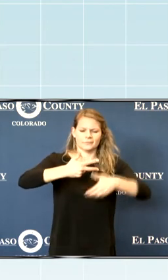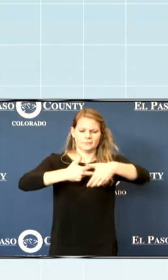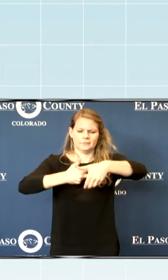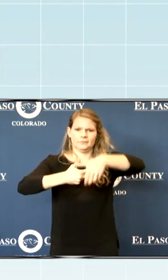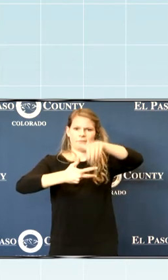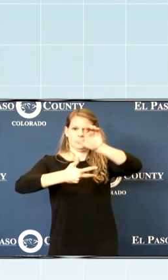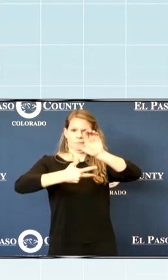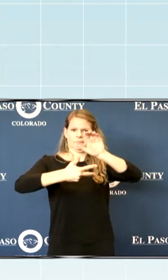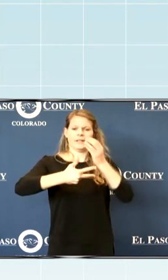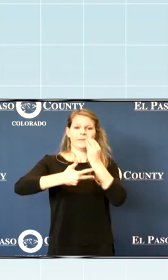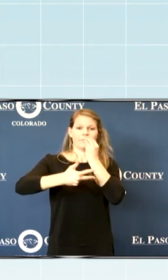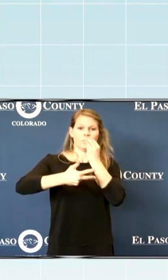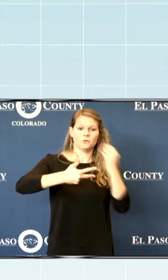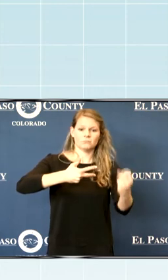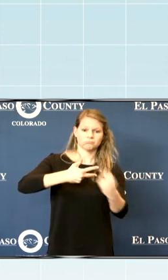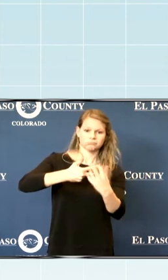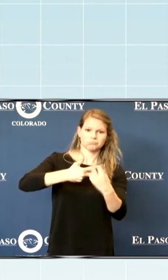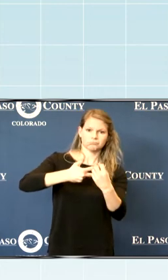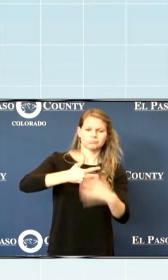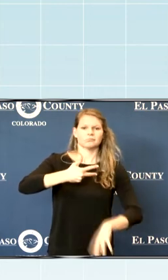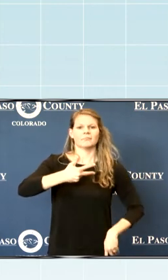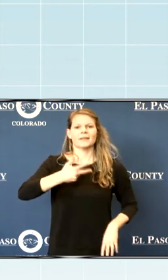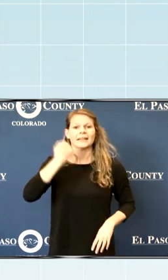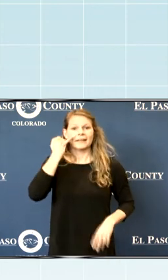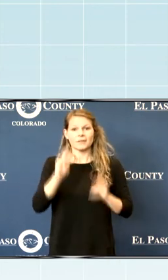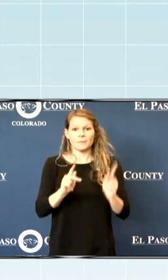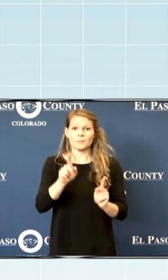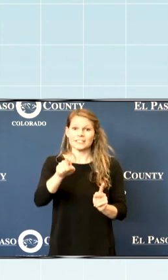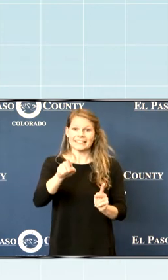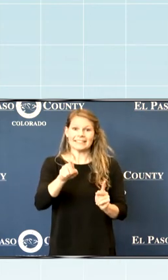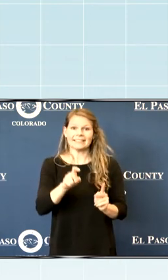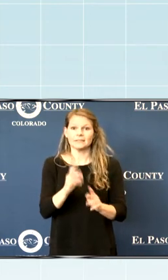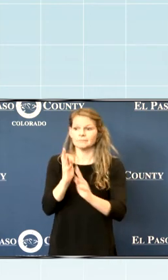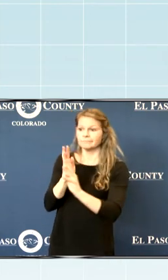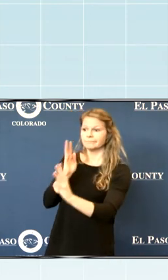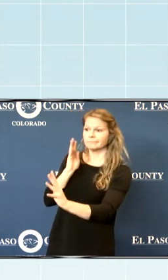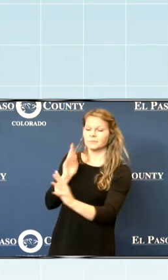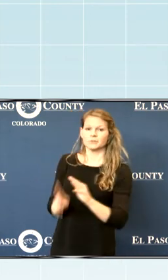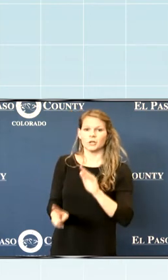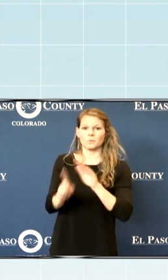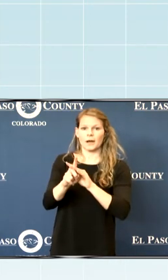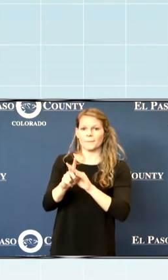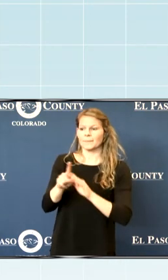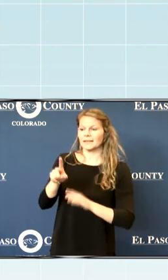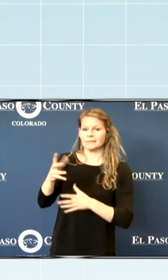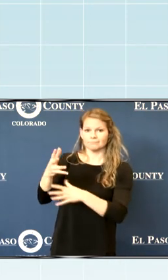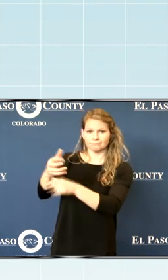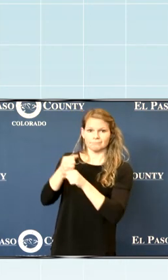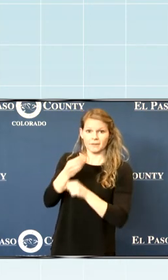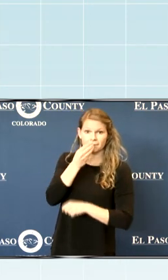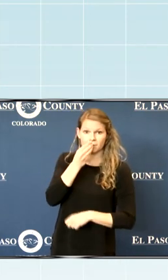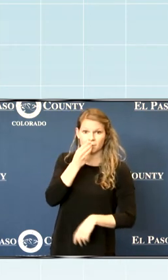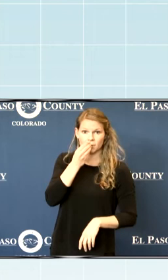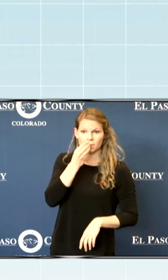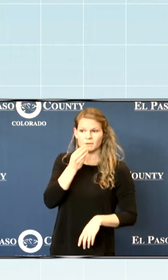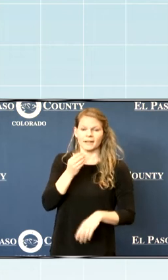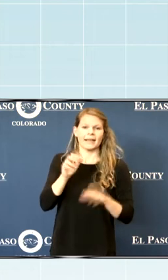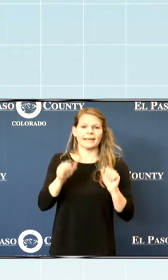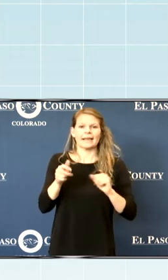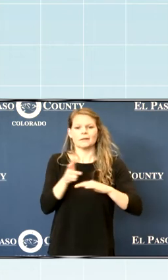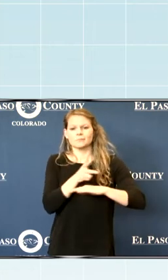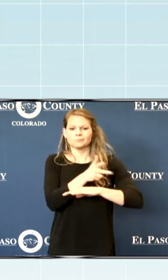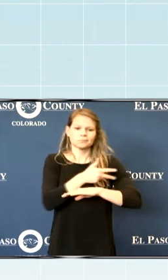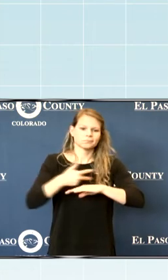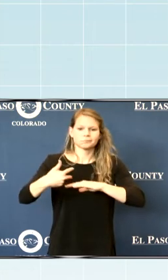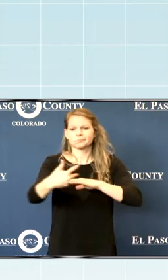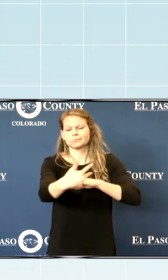we fill it with food and our neighbors in need come and shop and get the food that they need. And it can go into places that